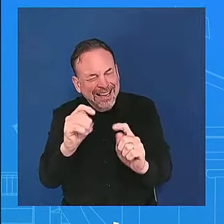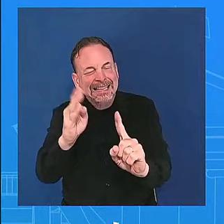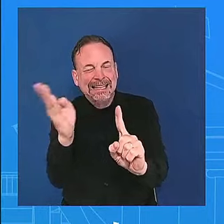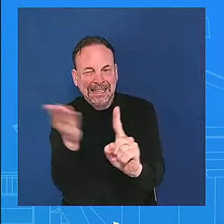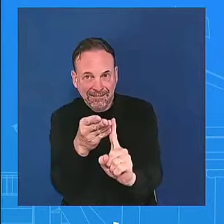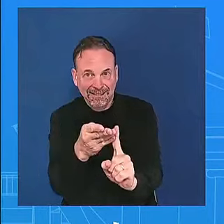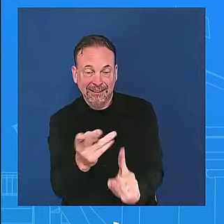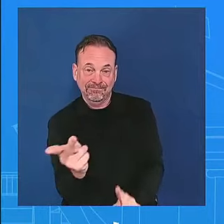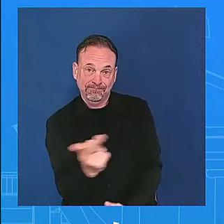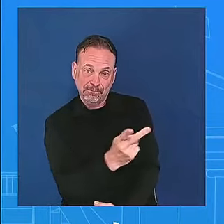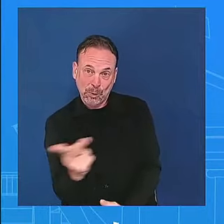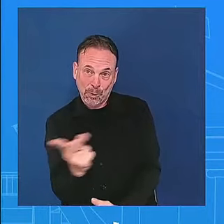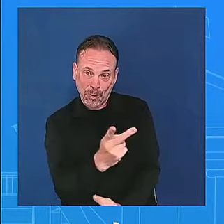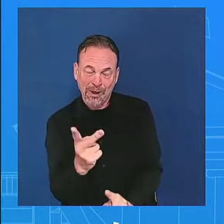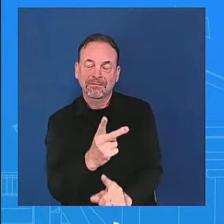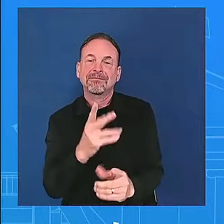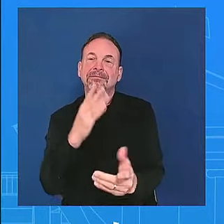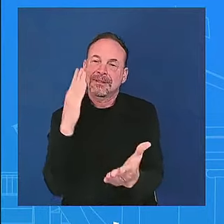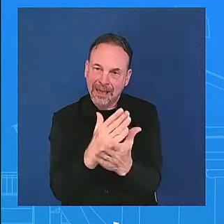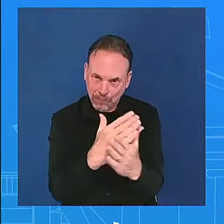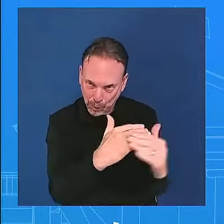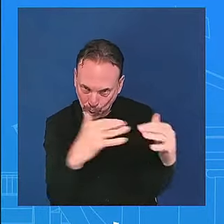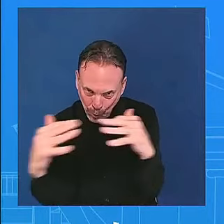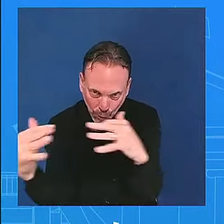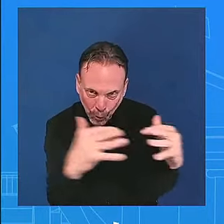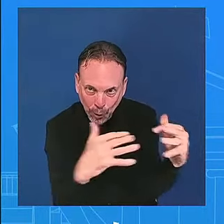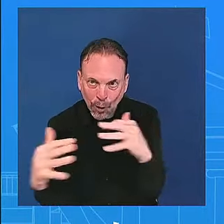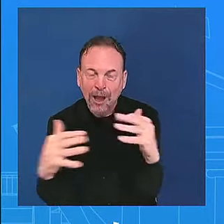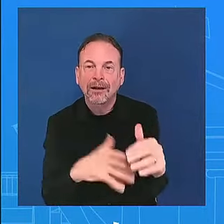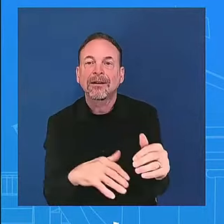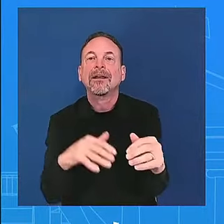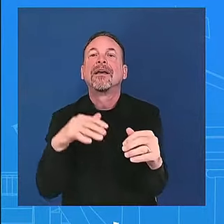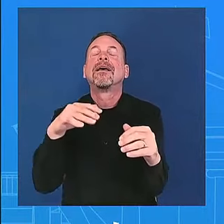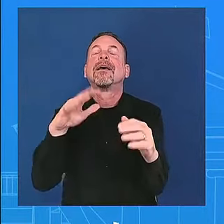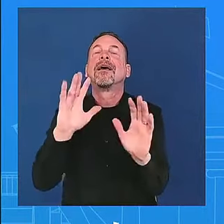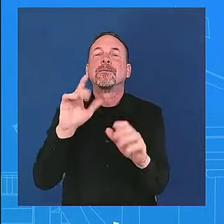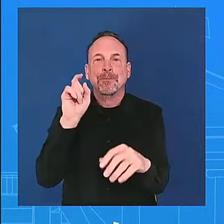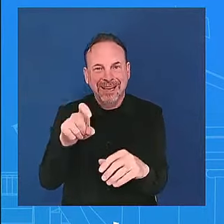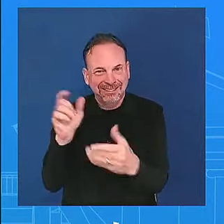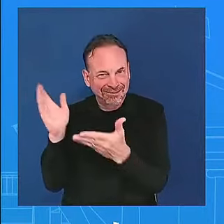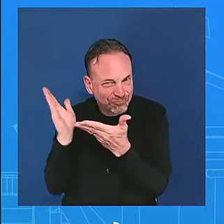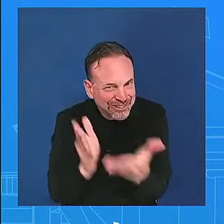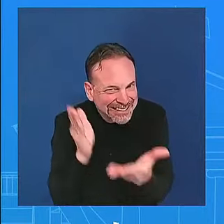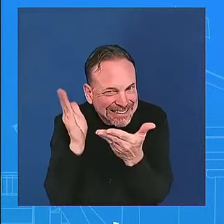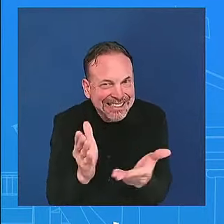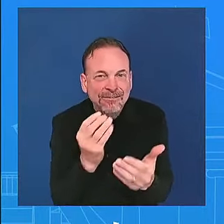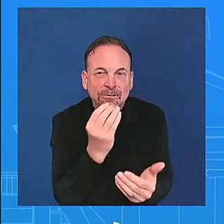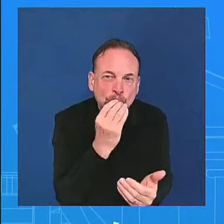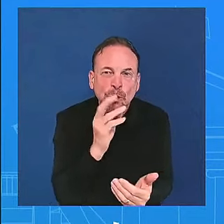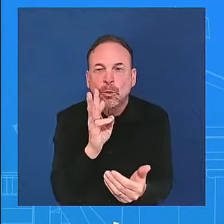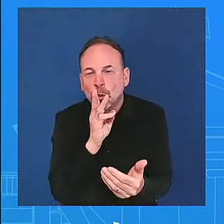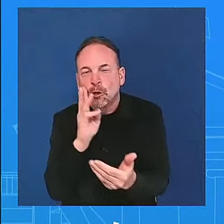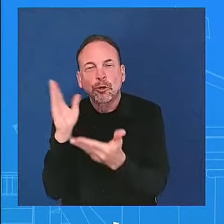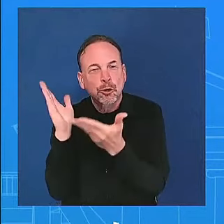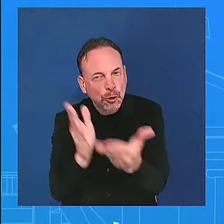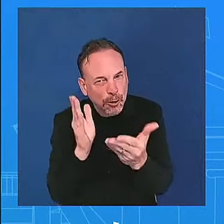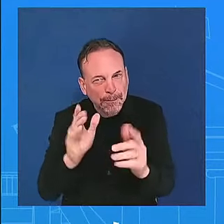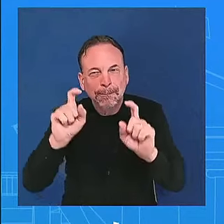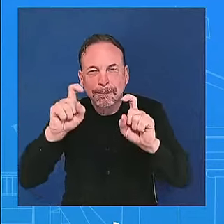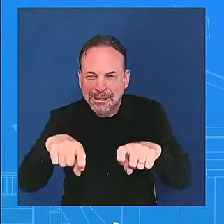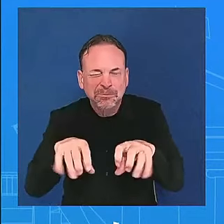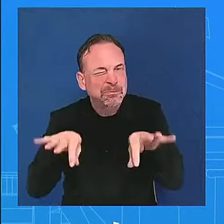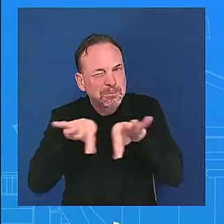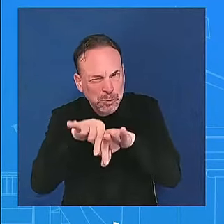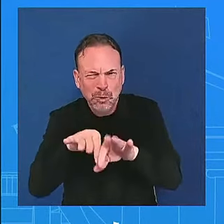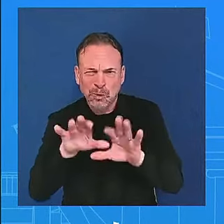gaza uh that is something that the united states has led in that effort uh and so we want to see that we want to we want to see uh